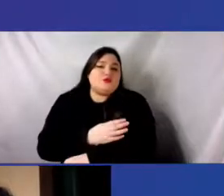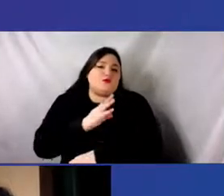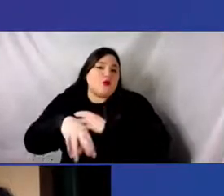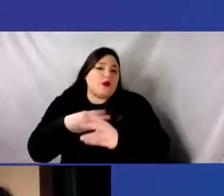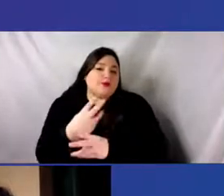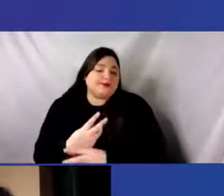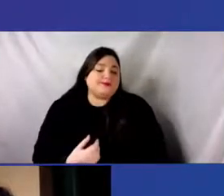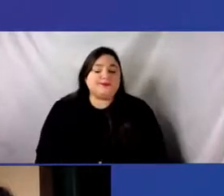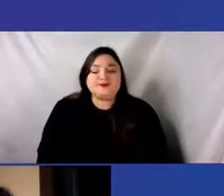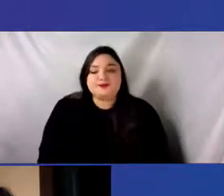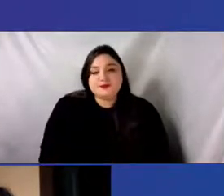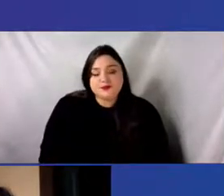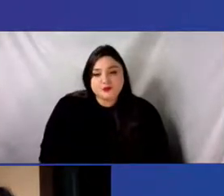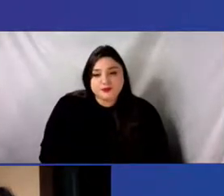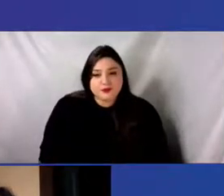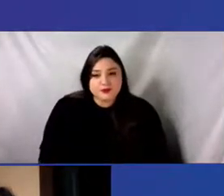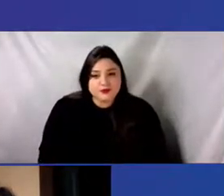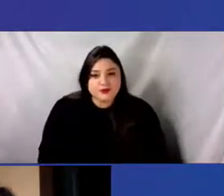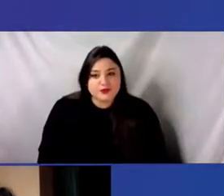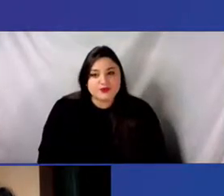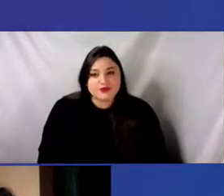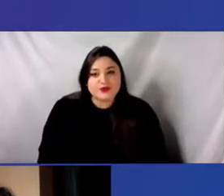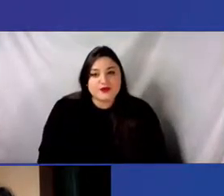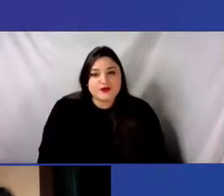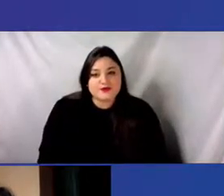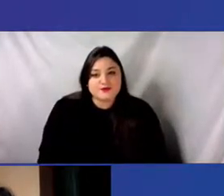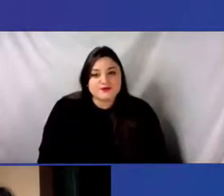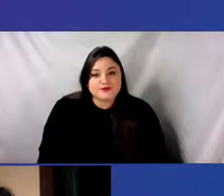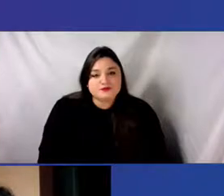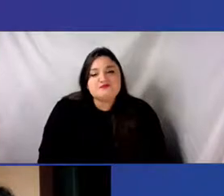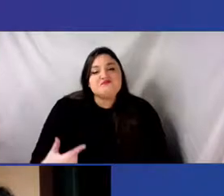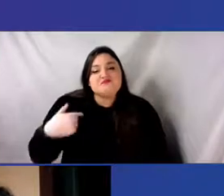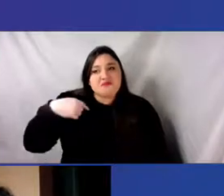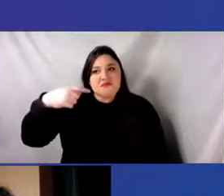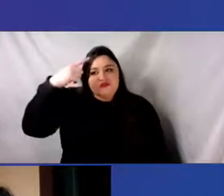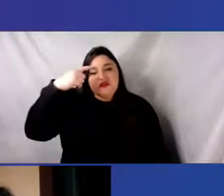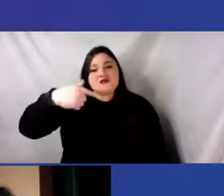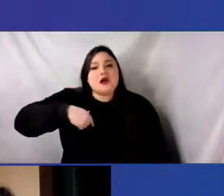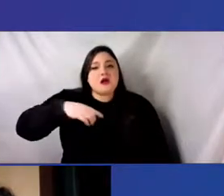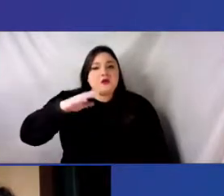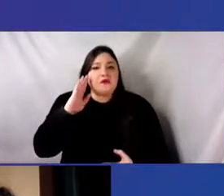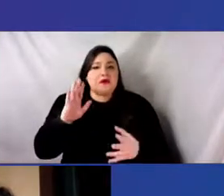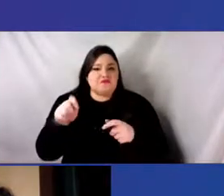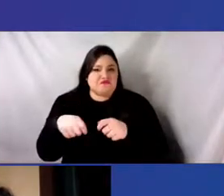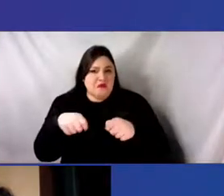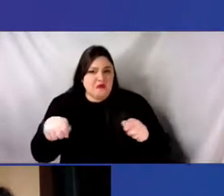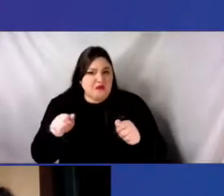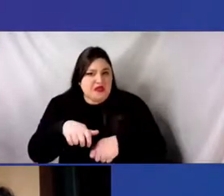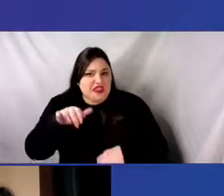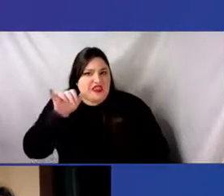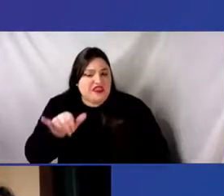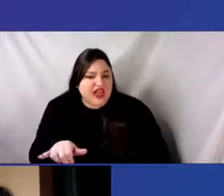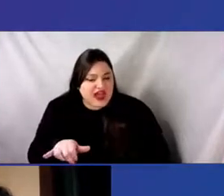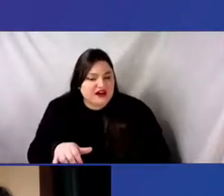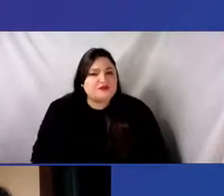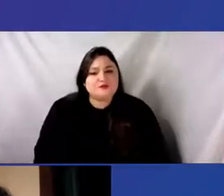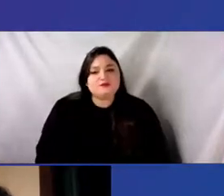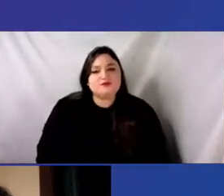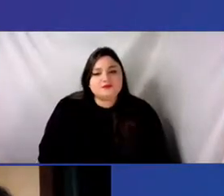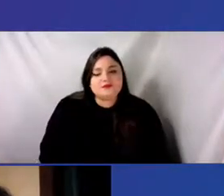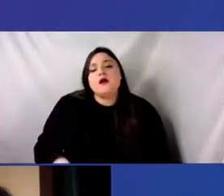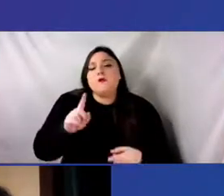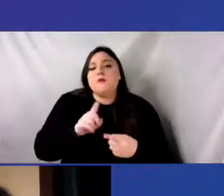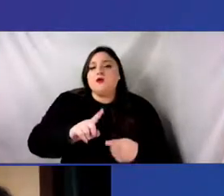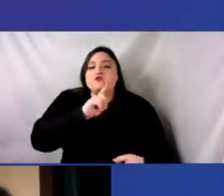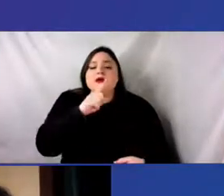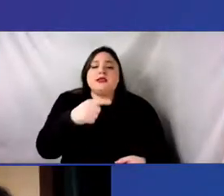wanted just, so I think I will just leave that there, but, um, I, I am really grateful for